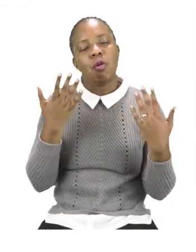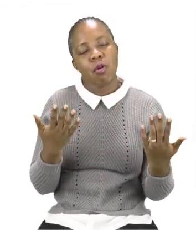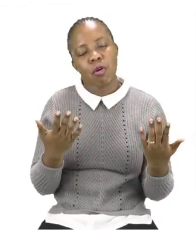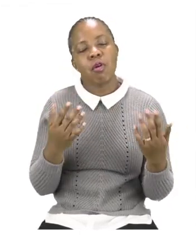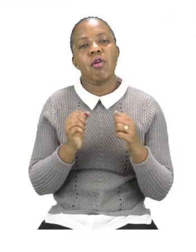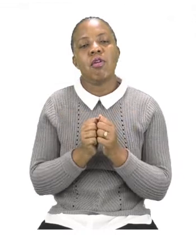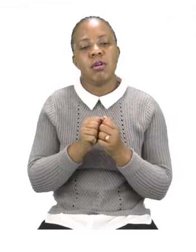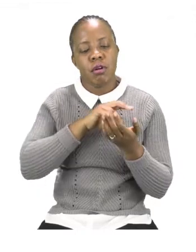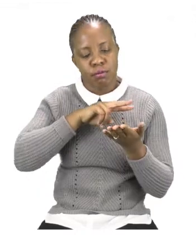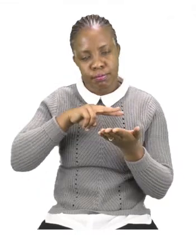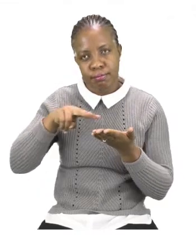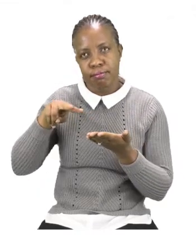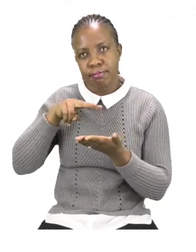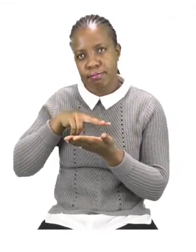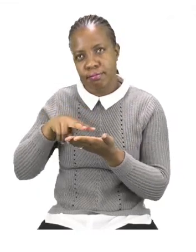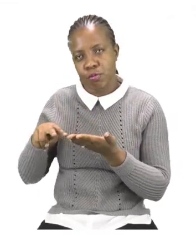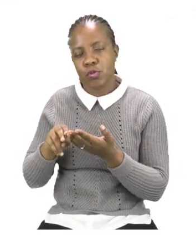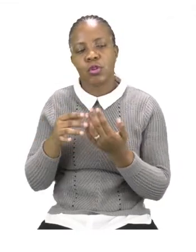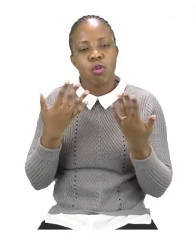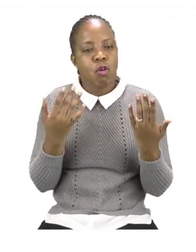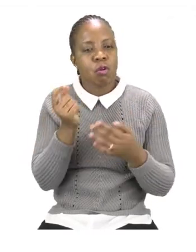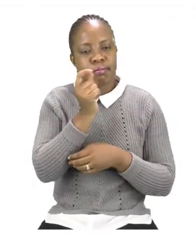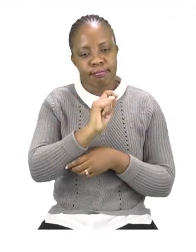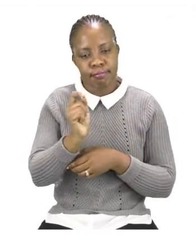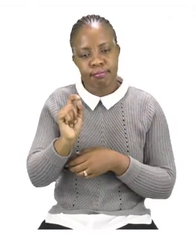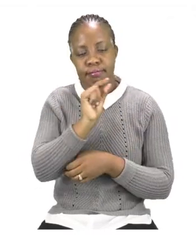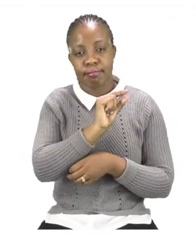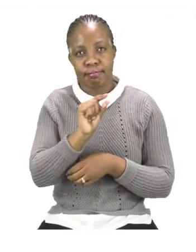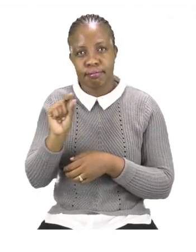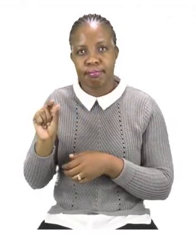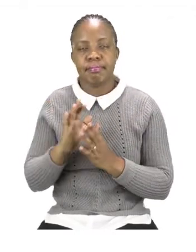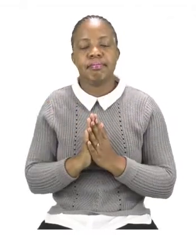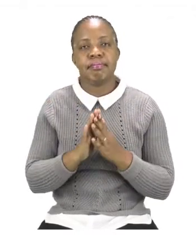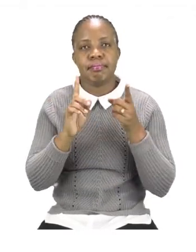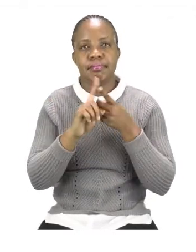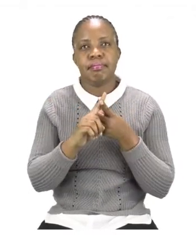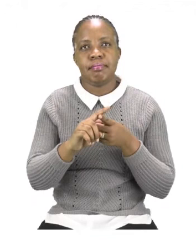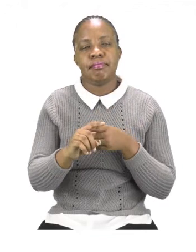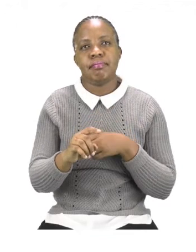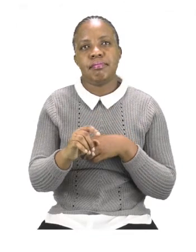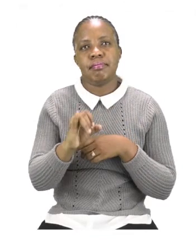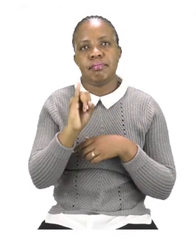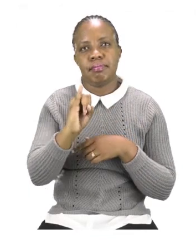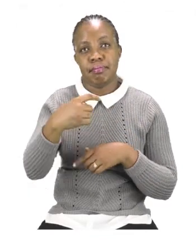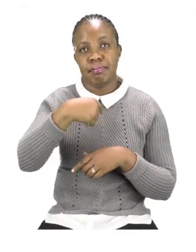sight words are, repeat after me. I, it,